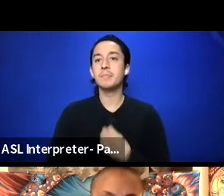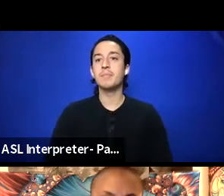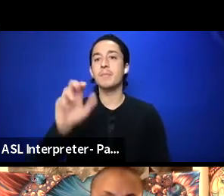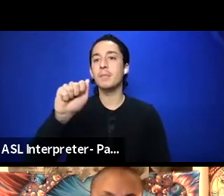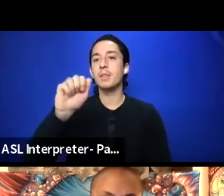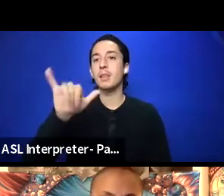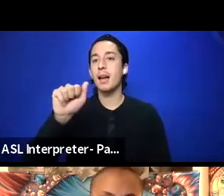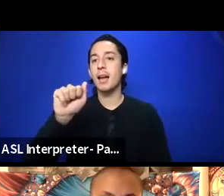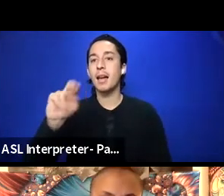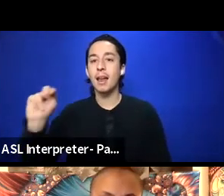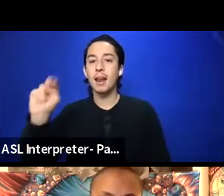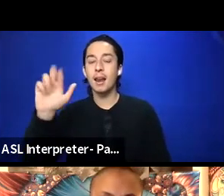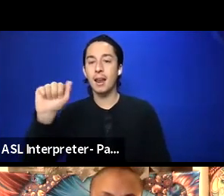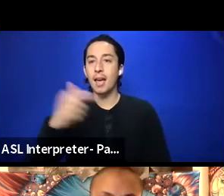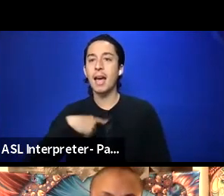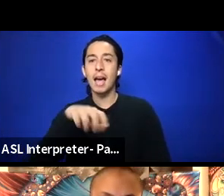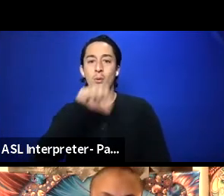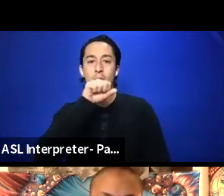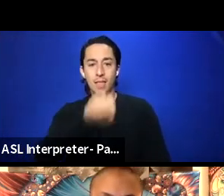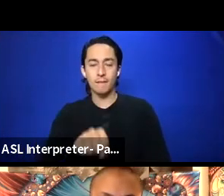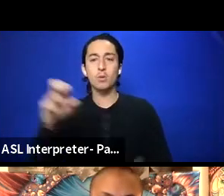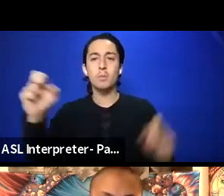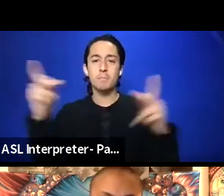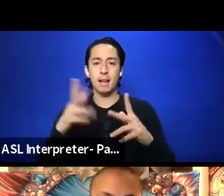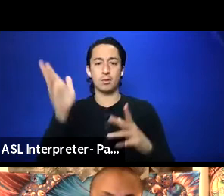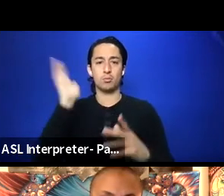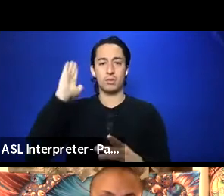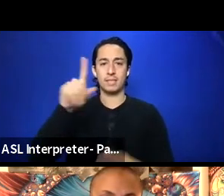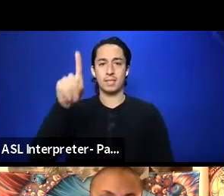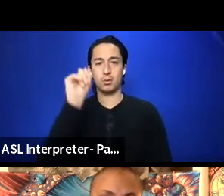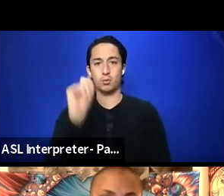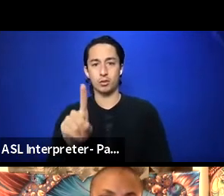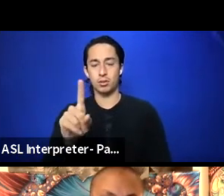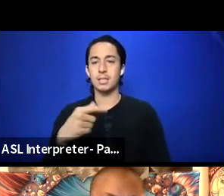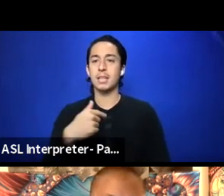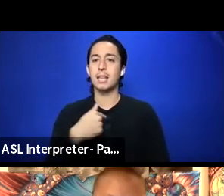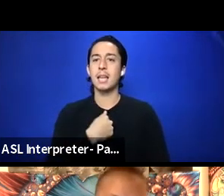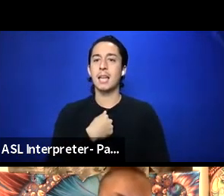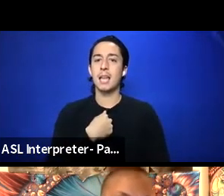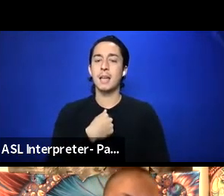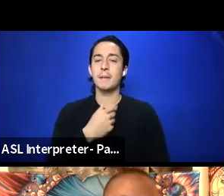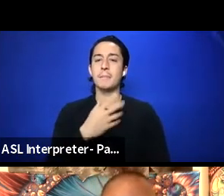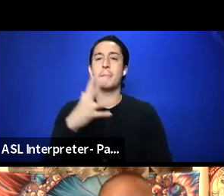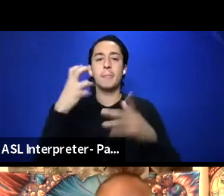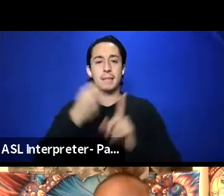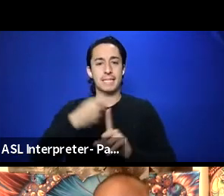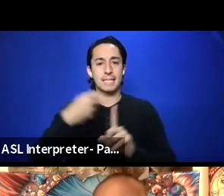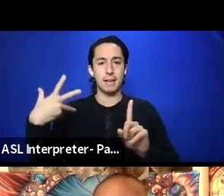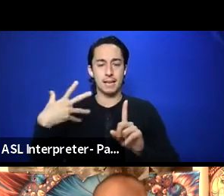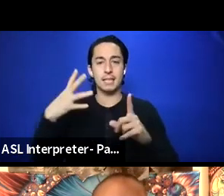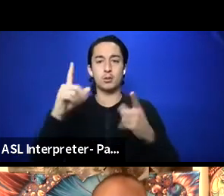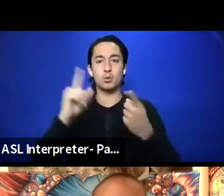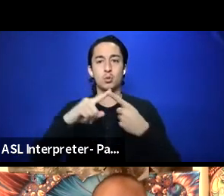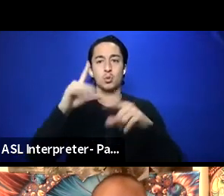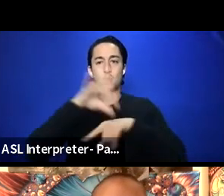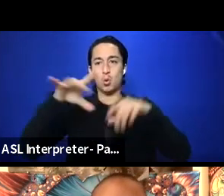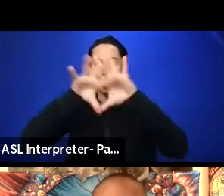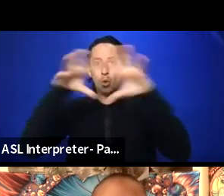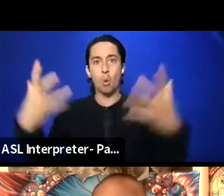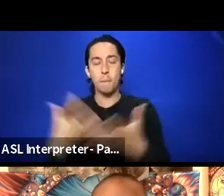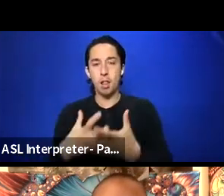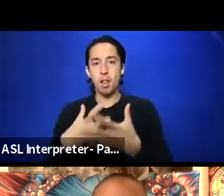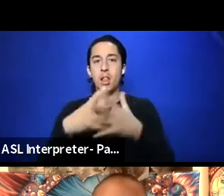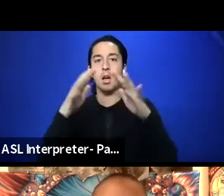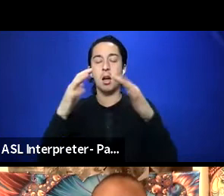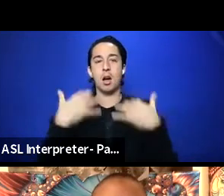I would love to go back to the previous question, expanding to a global audience. I